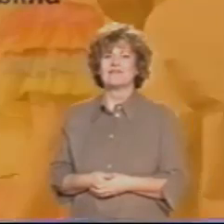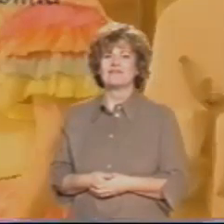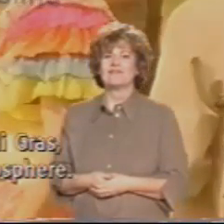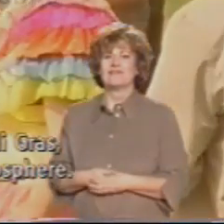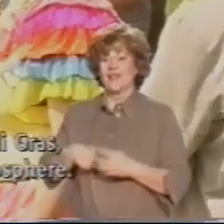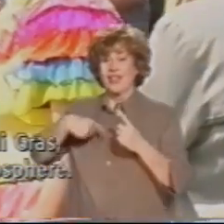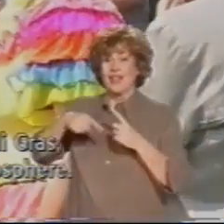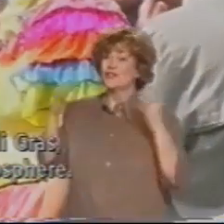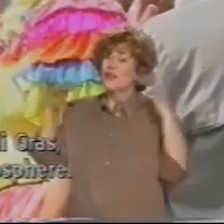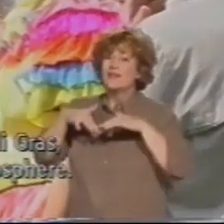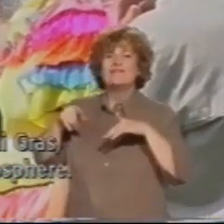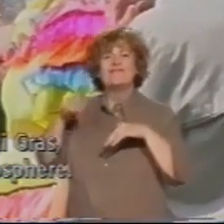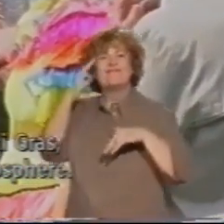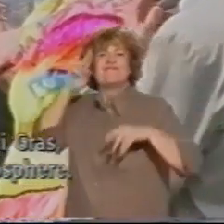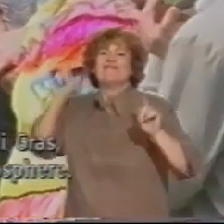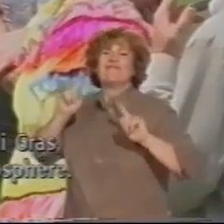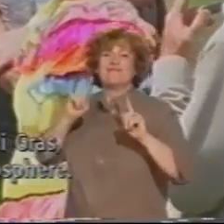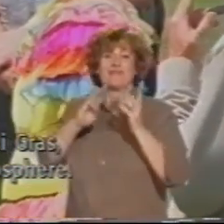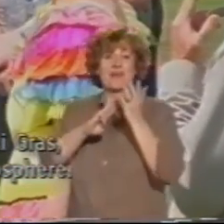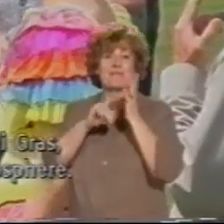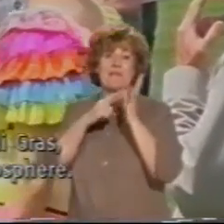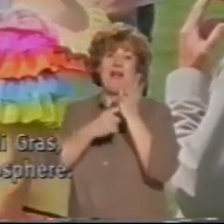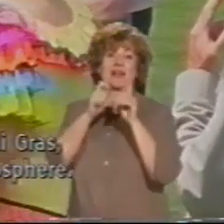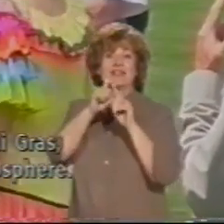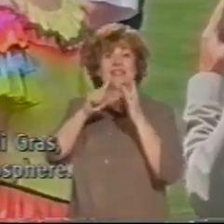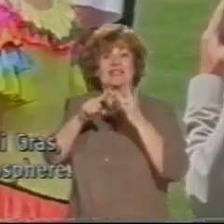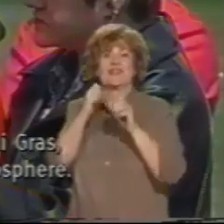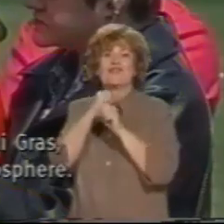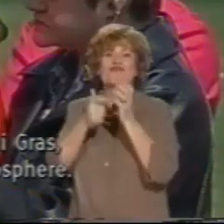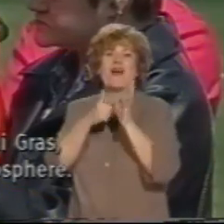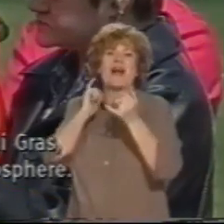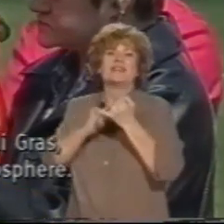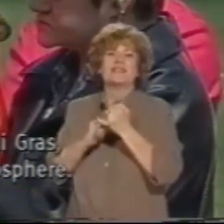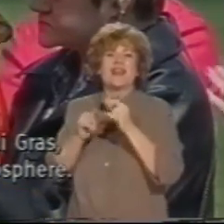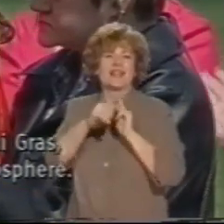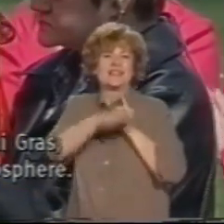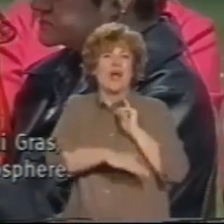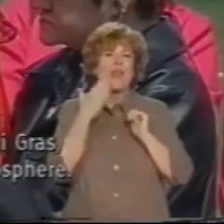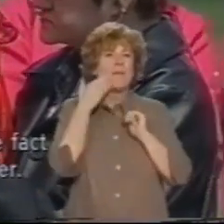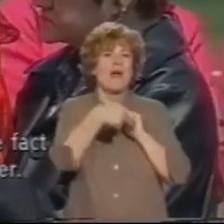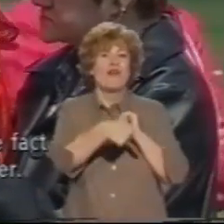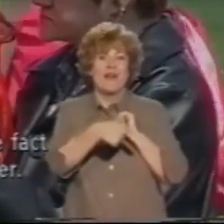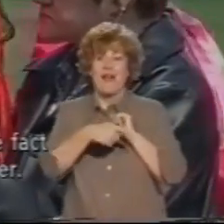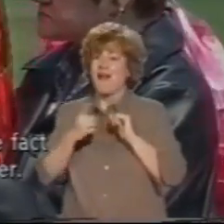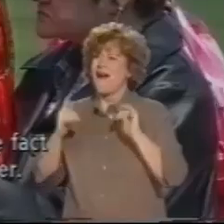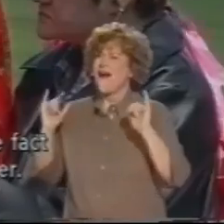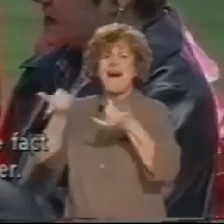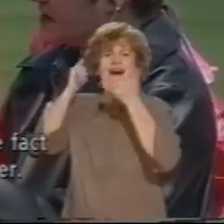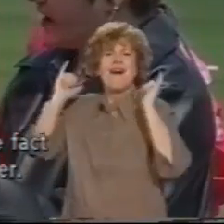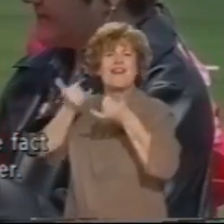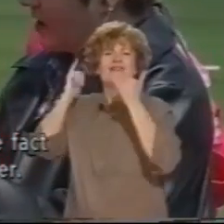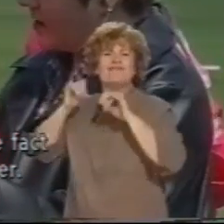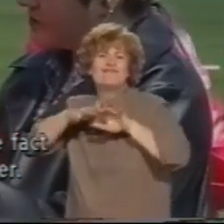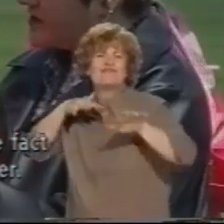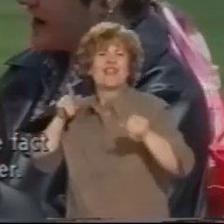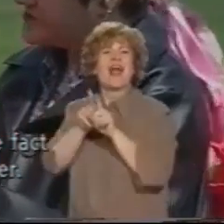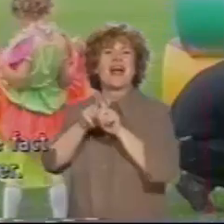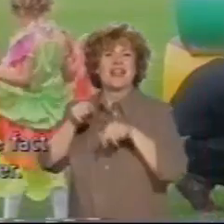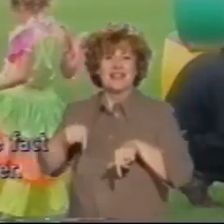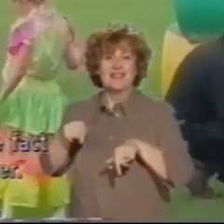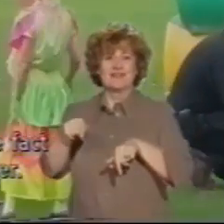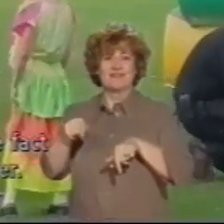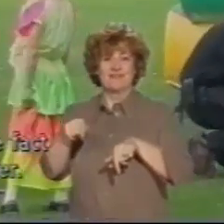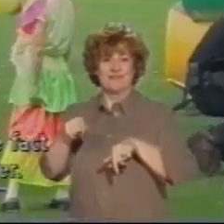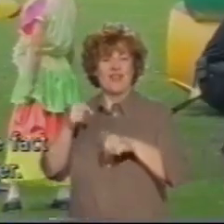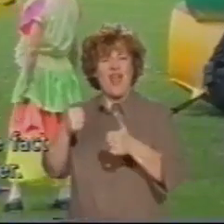The theme this year is Mardi Gras. And so that's a very carnival atmosphere. The best thing is really the fact that we all come